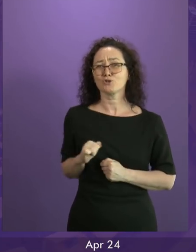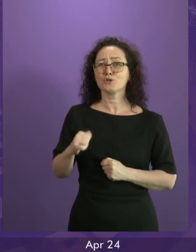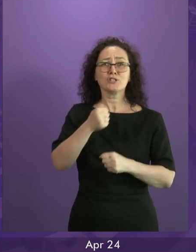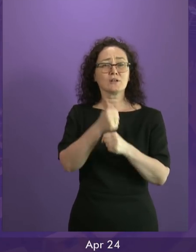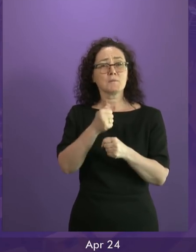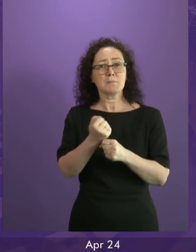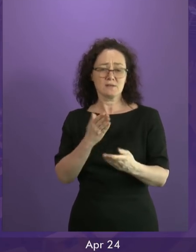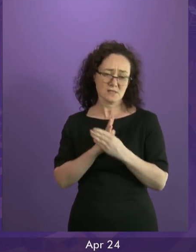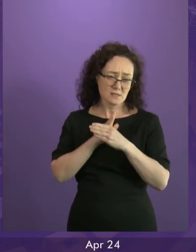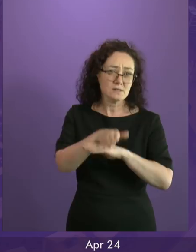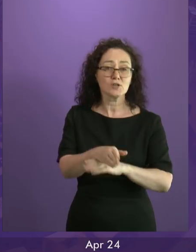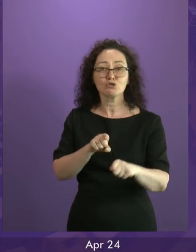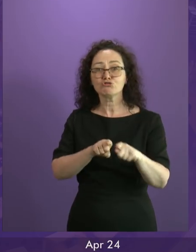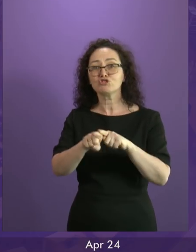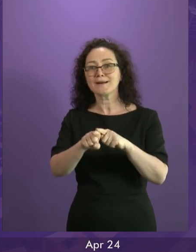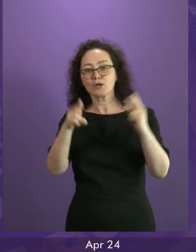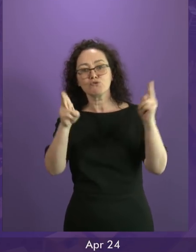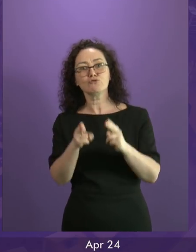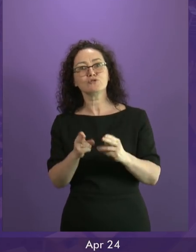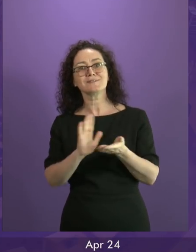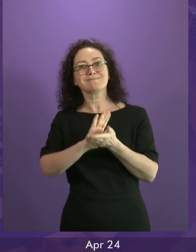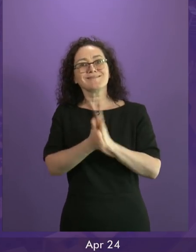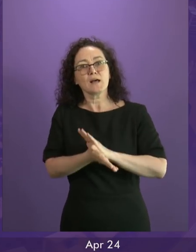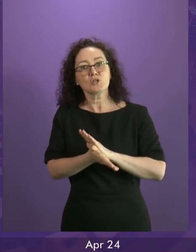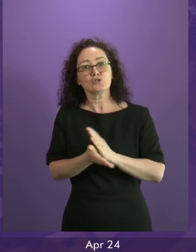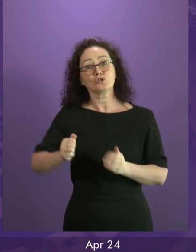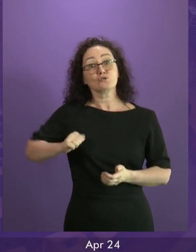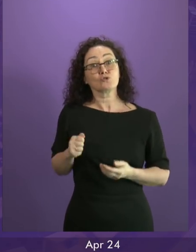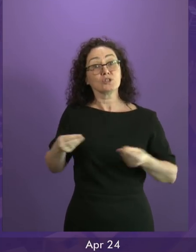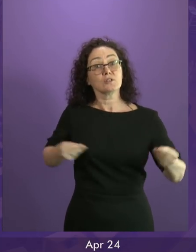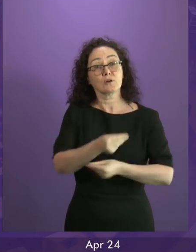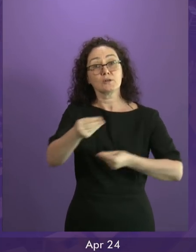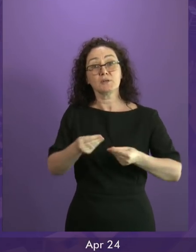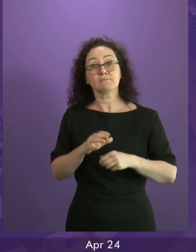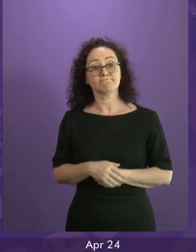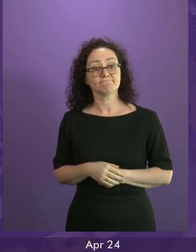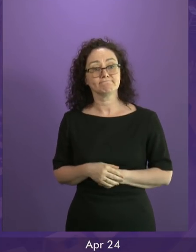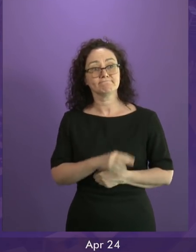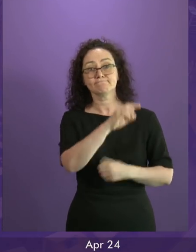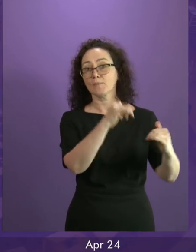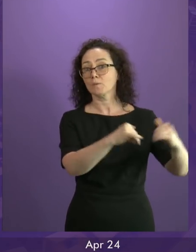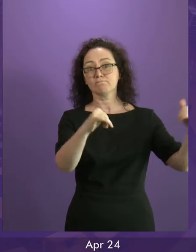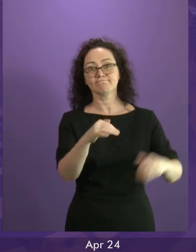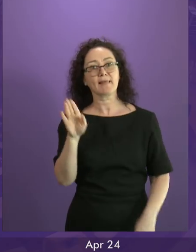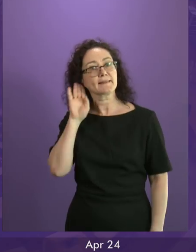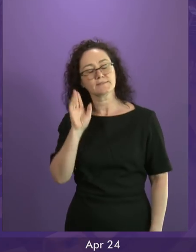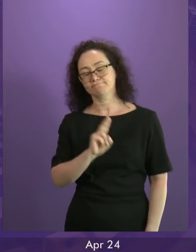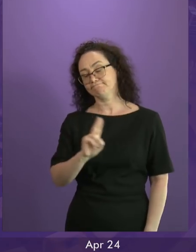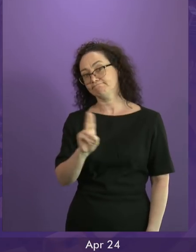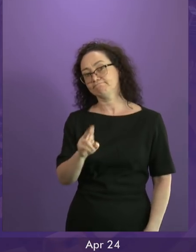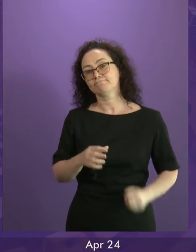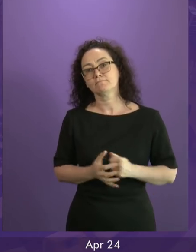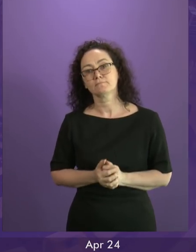compromise that might mitigate the damage to our economy fell on deaf ears. Cross-party votes of this Parliament